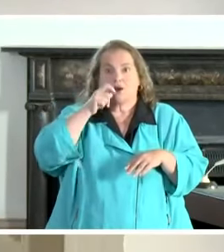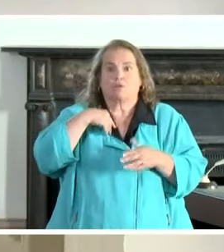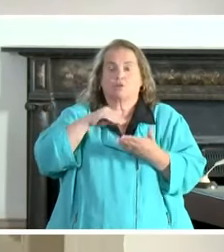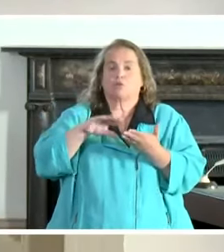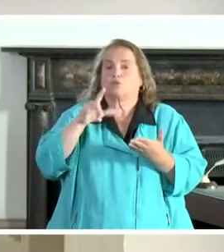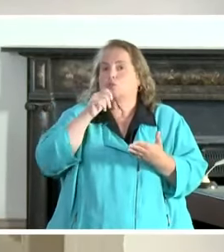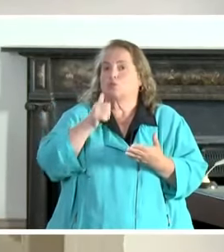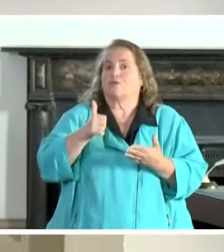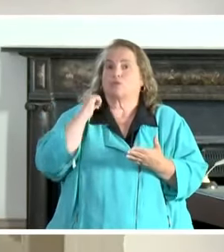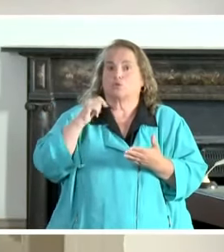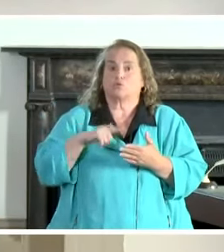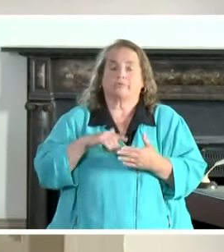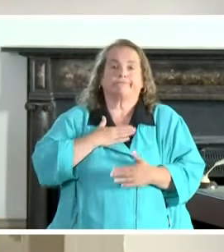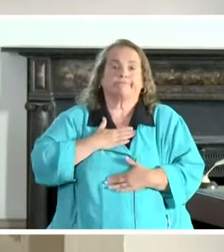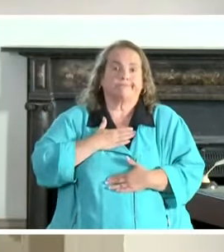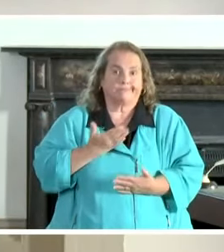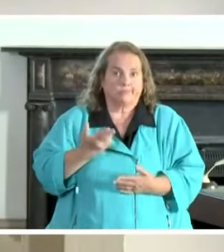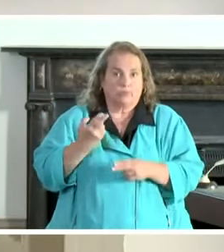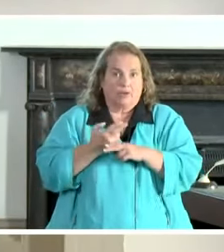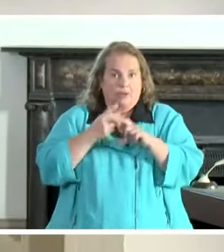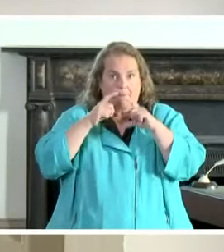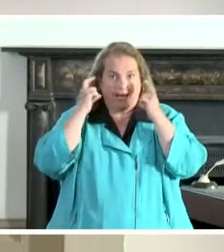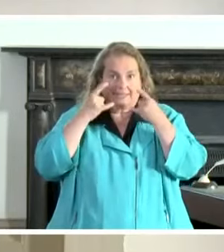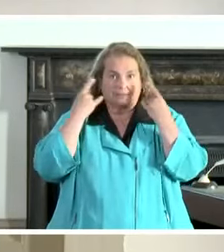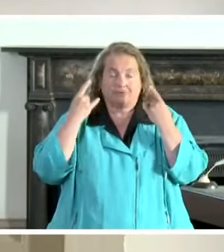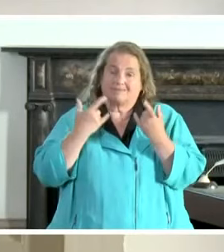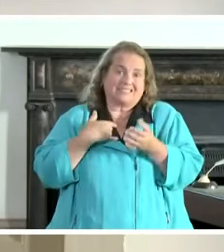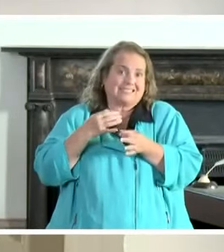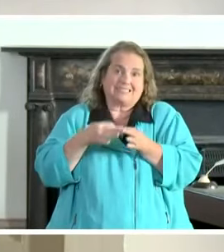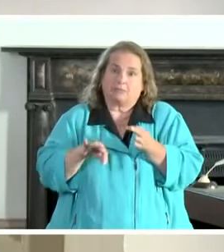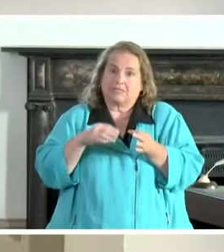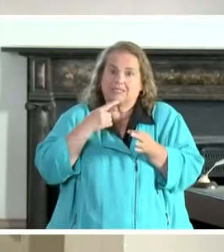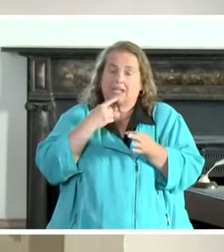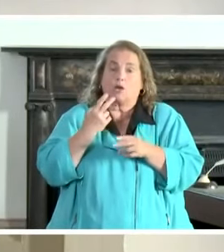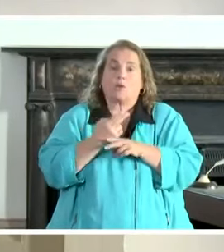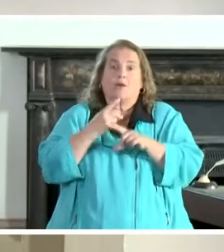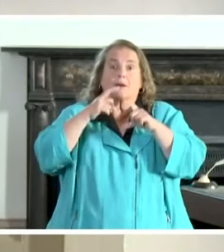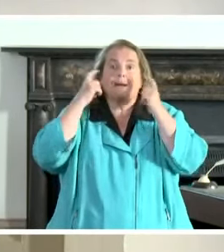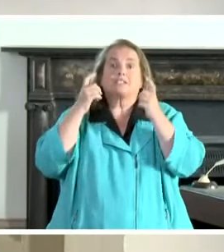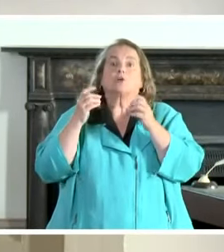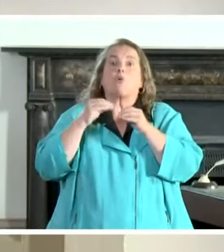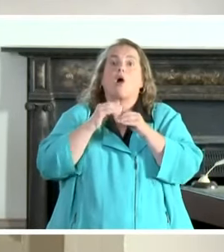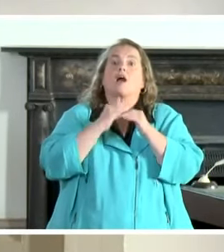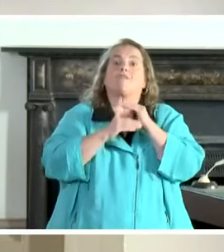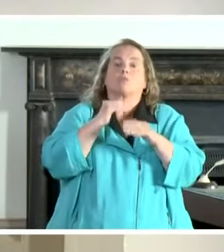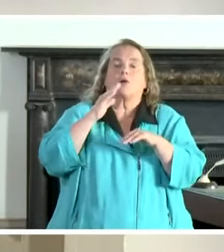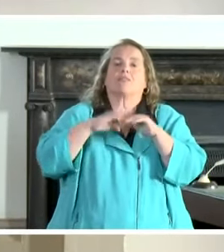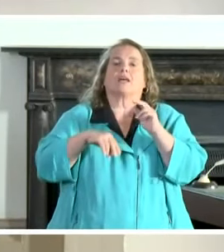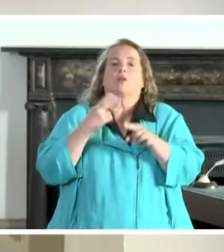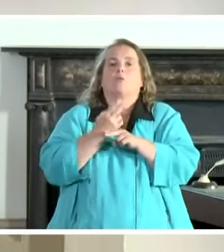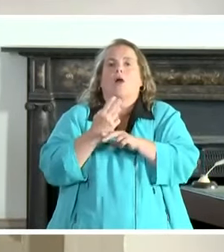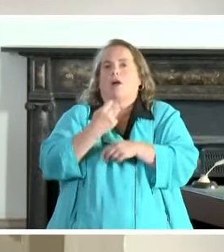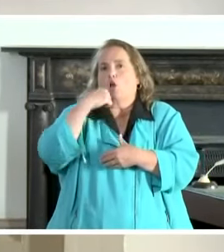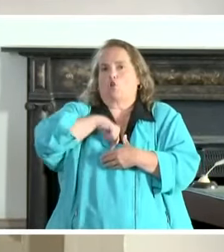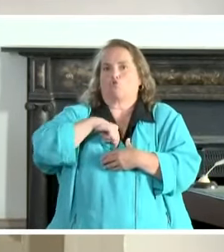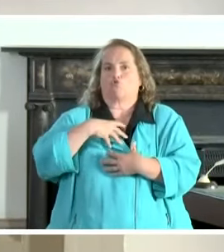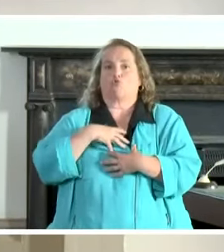refuse to comply with wearing a mask? And I think I would very simply say that wearing a mask is much more comfortable than wearing a respirator.